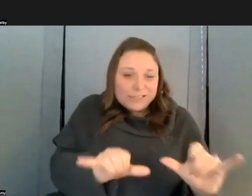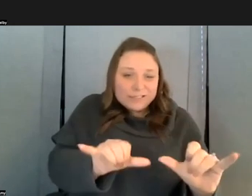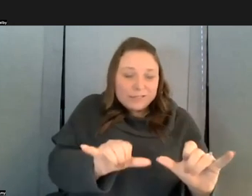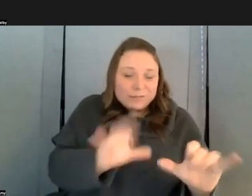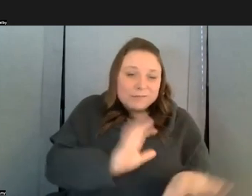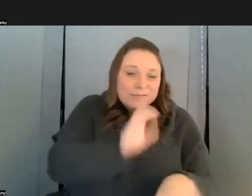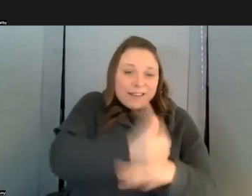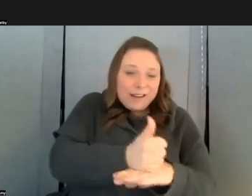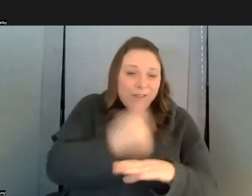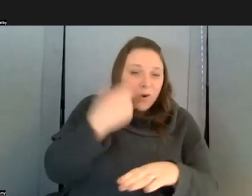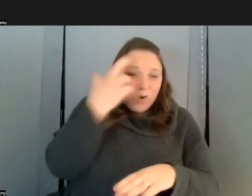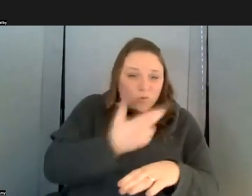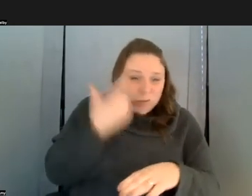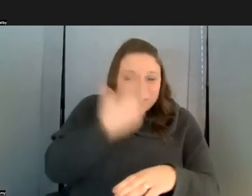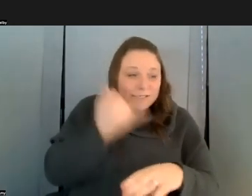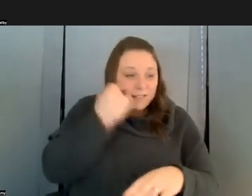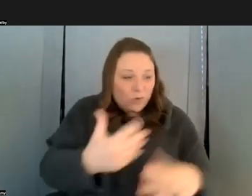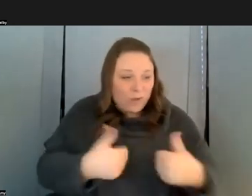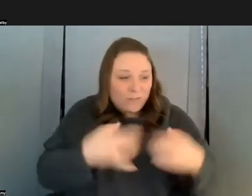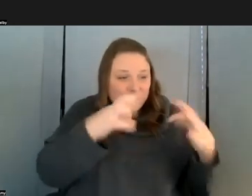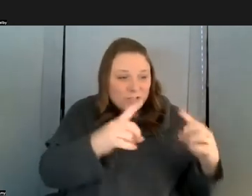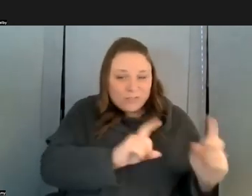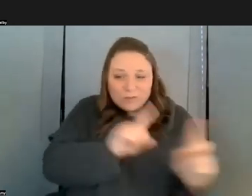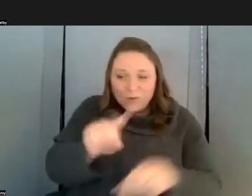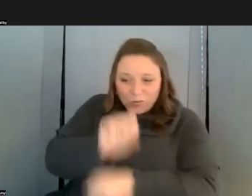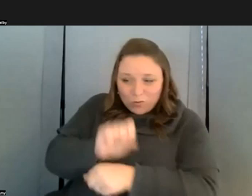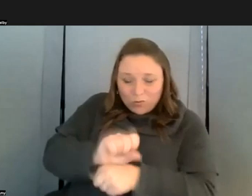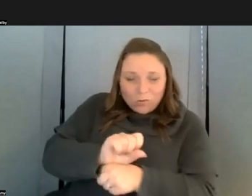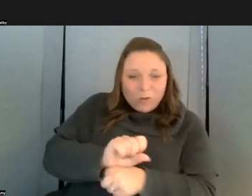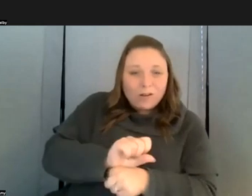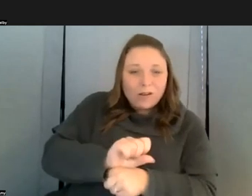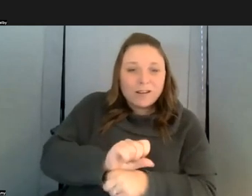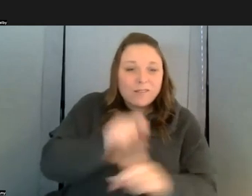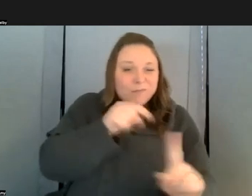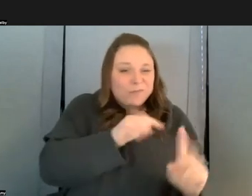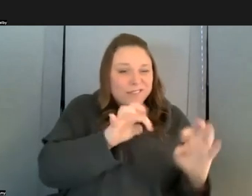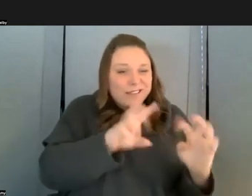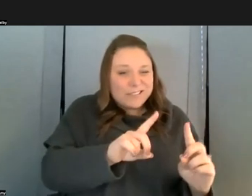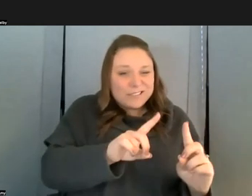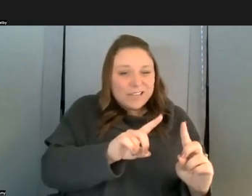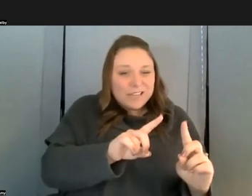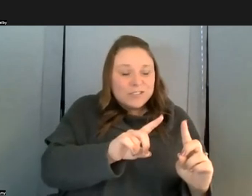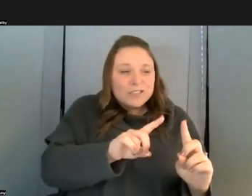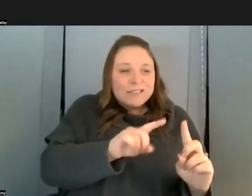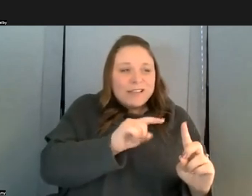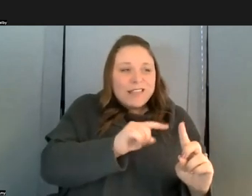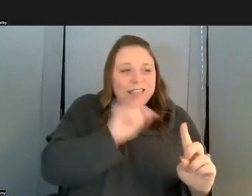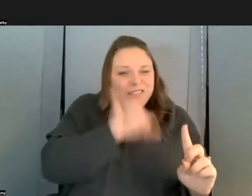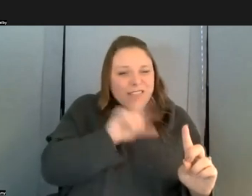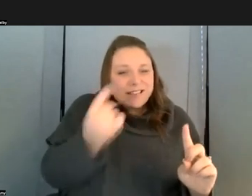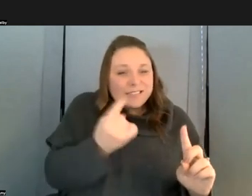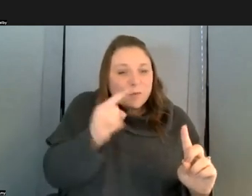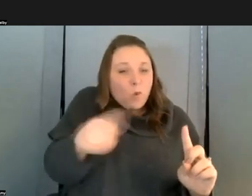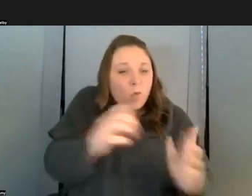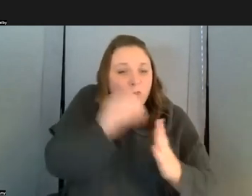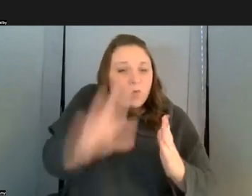education's sake then education becomes something only the rich can afford to do because the rest of us